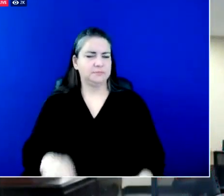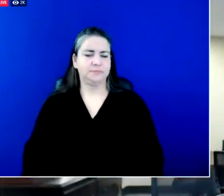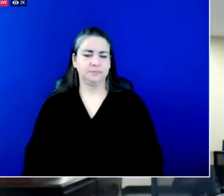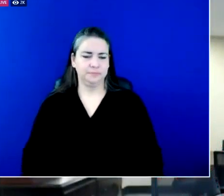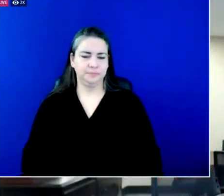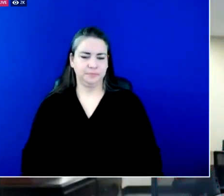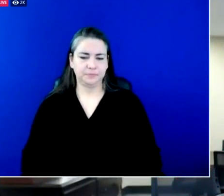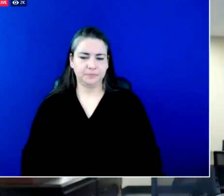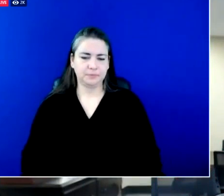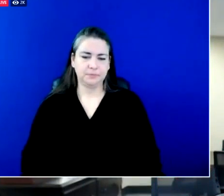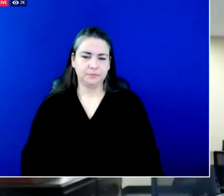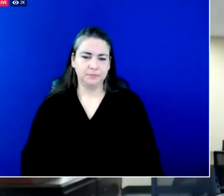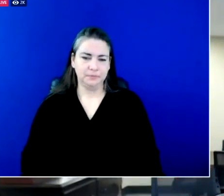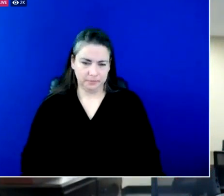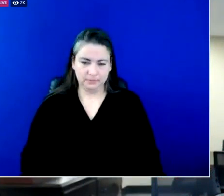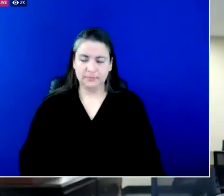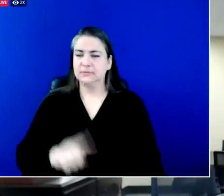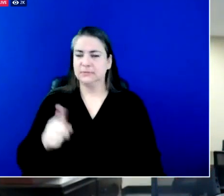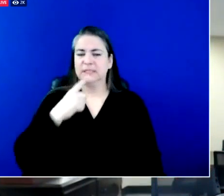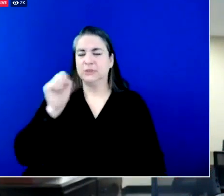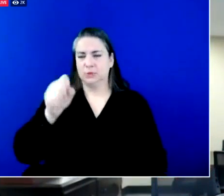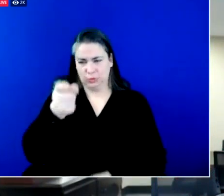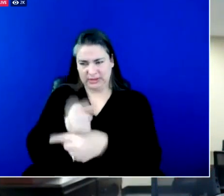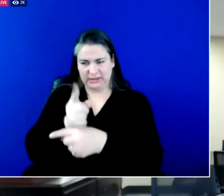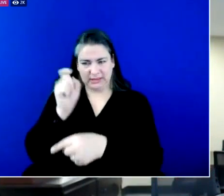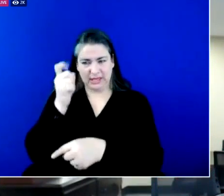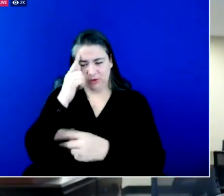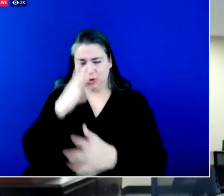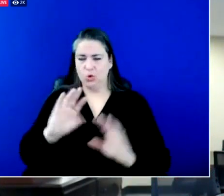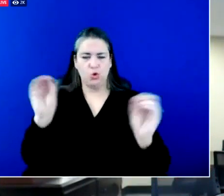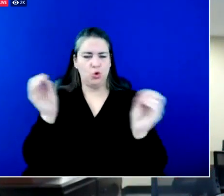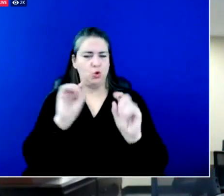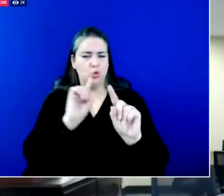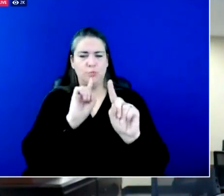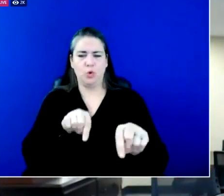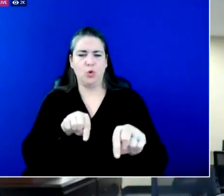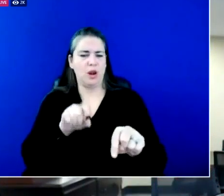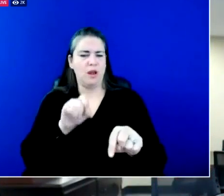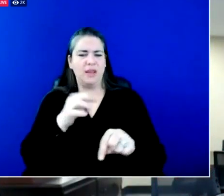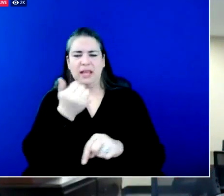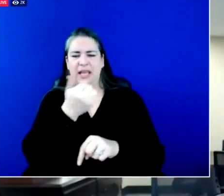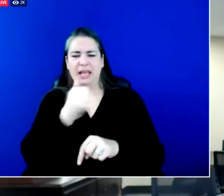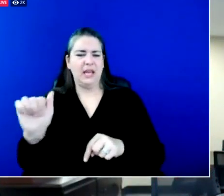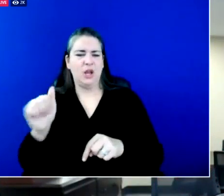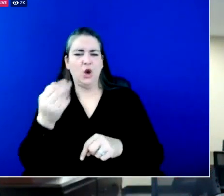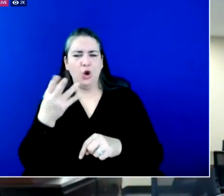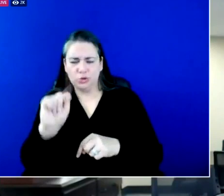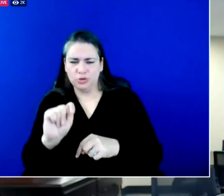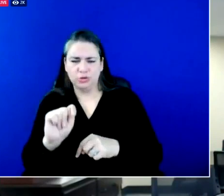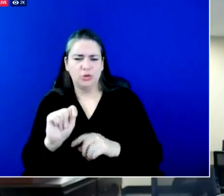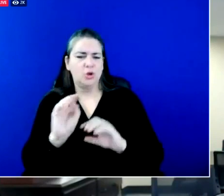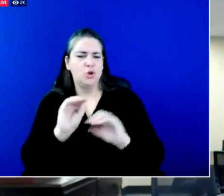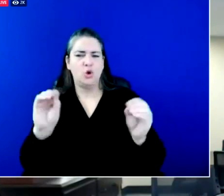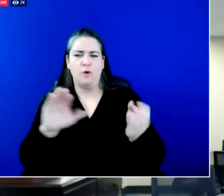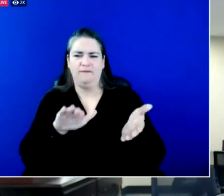uh that's certainly correct governor we have no reports of uh injuries are certainly no fatalities